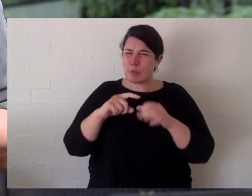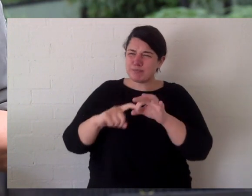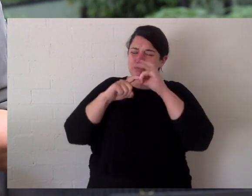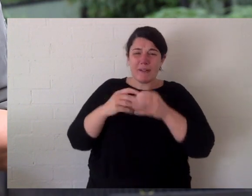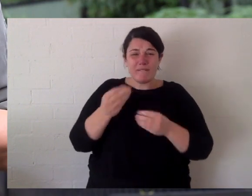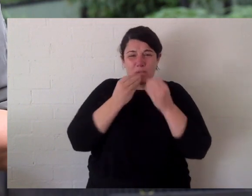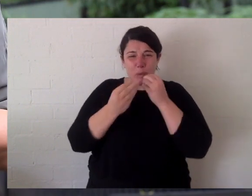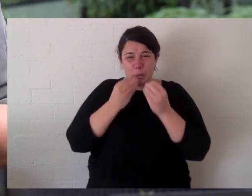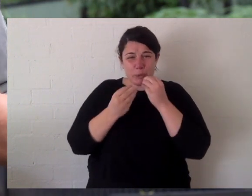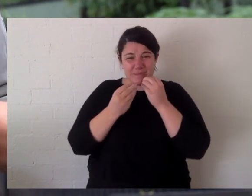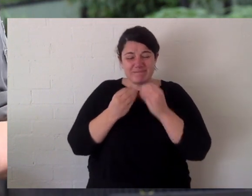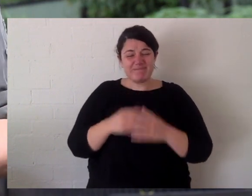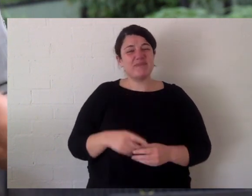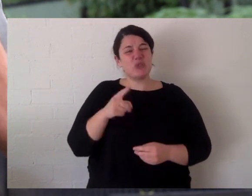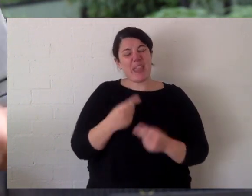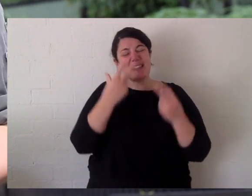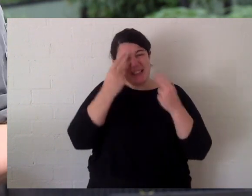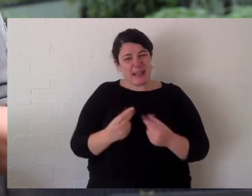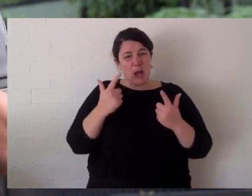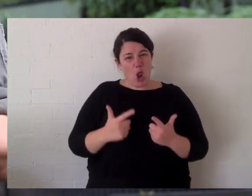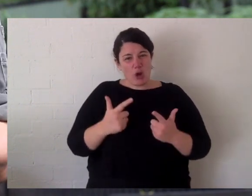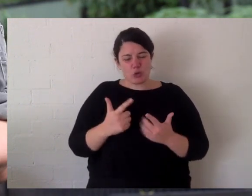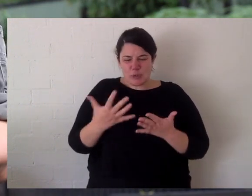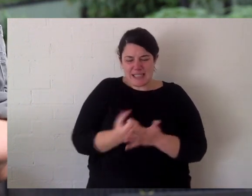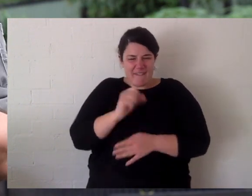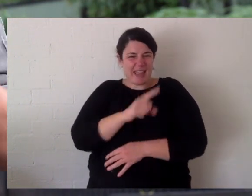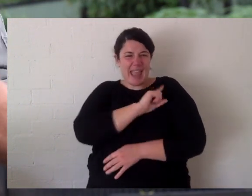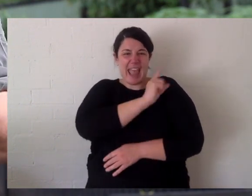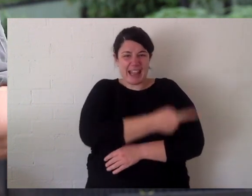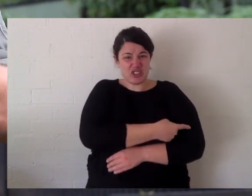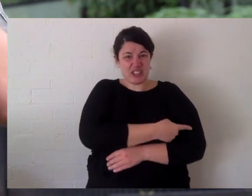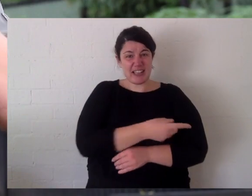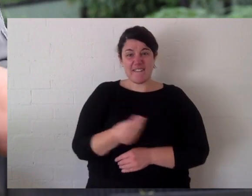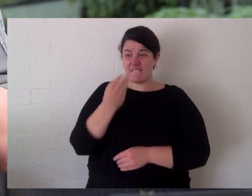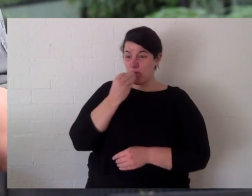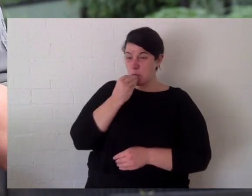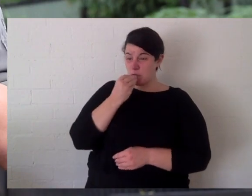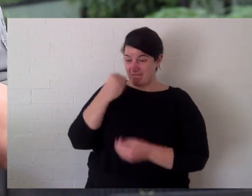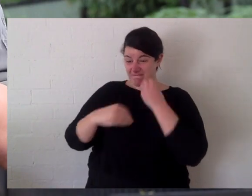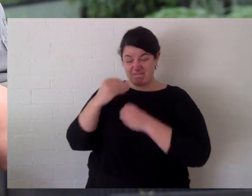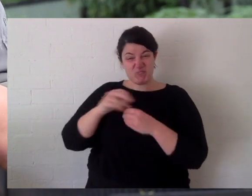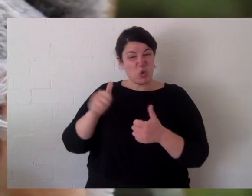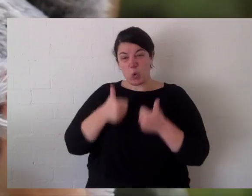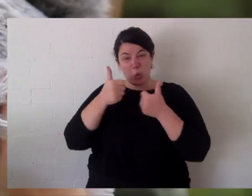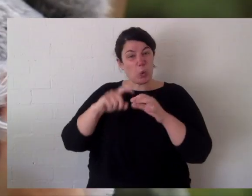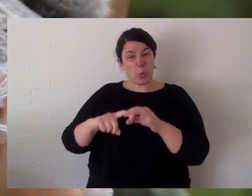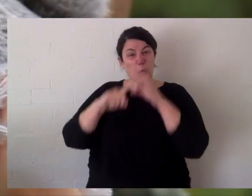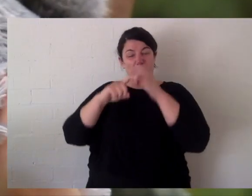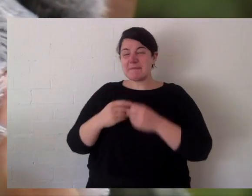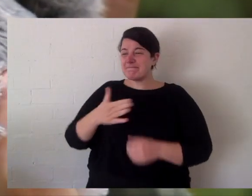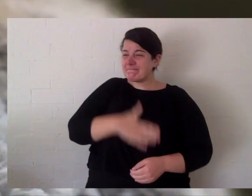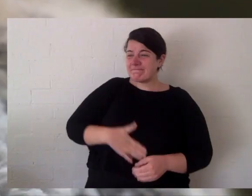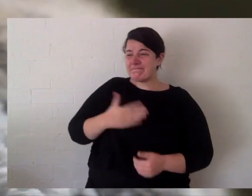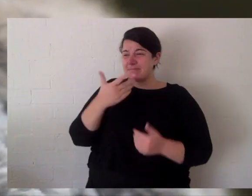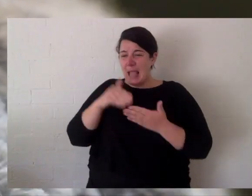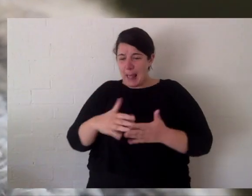sleep a lot? Sleeping conserves energy. So if the food that you are eating is not great quality